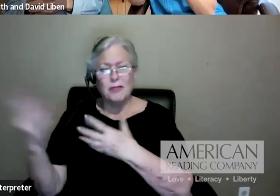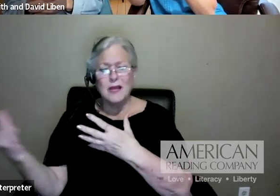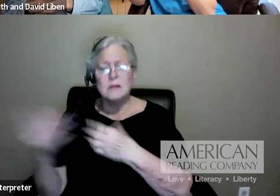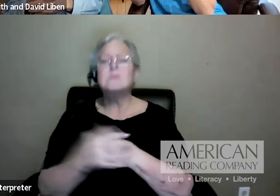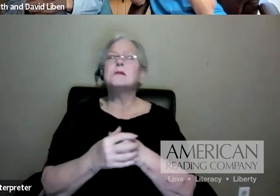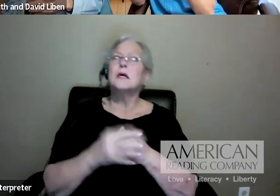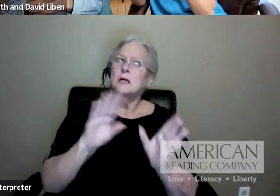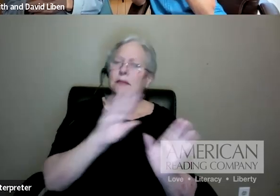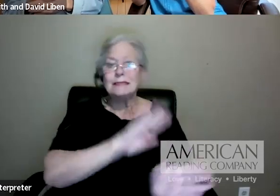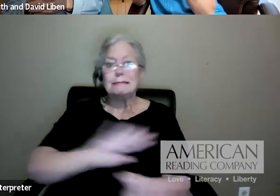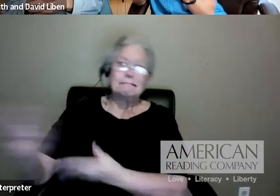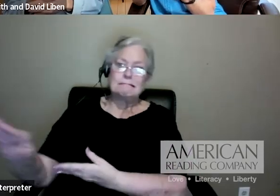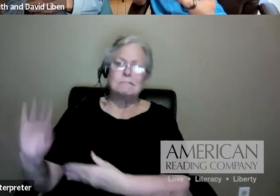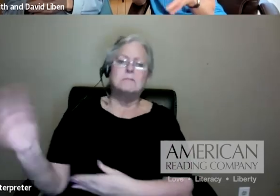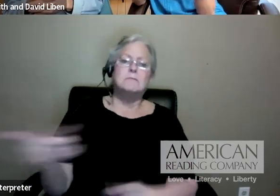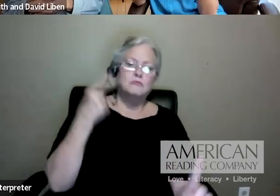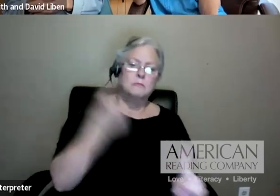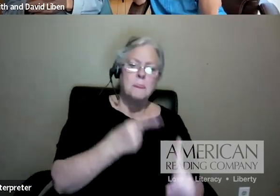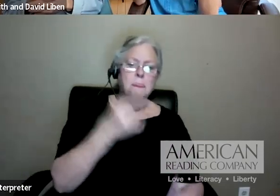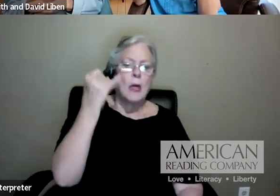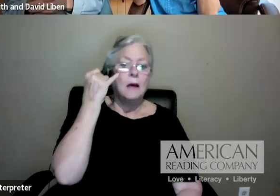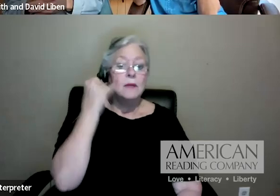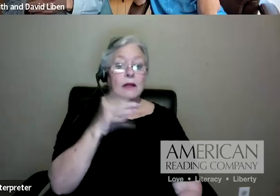already own it and you're no adoptions on the horizon,